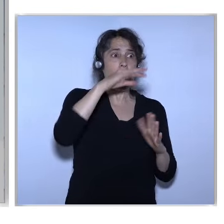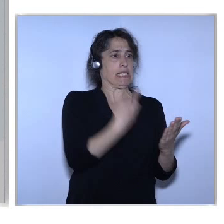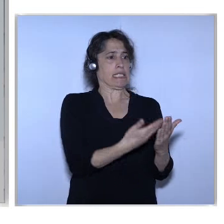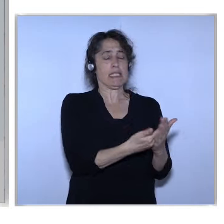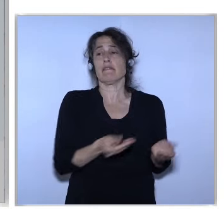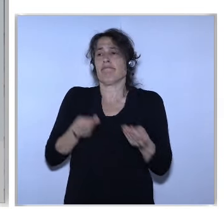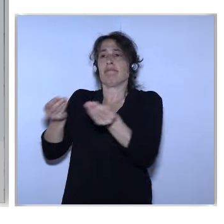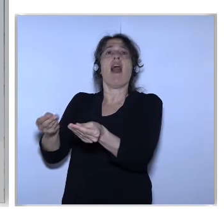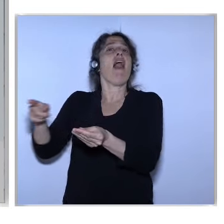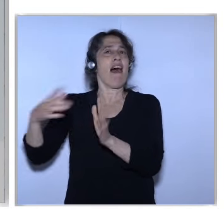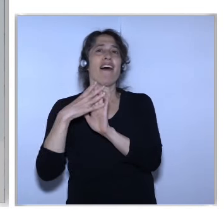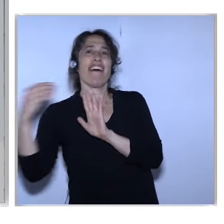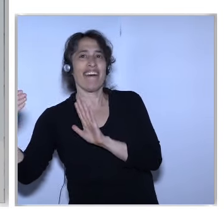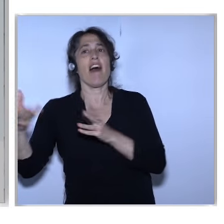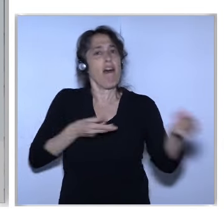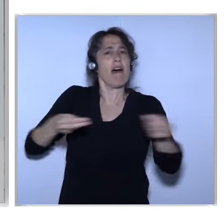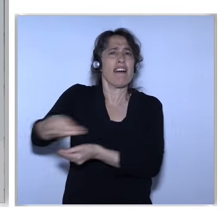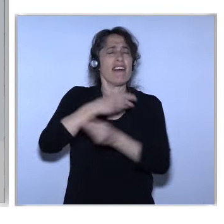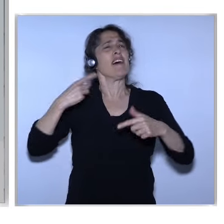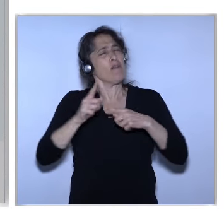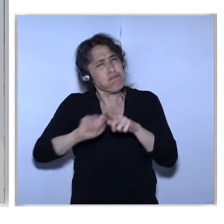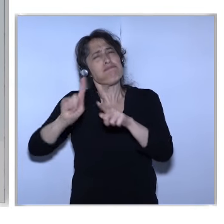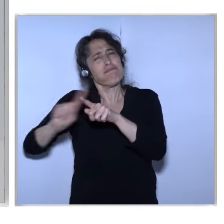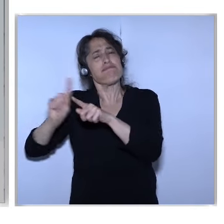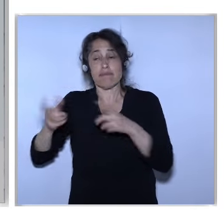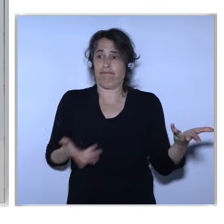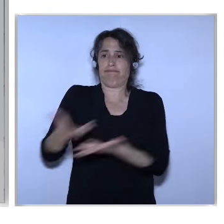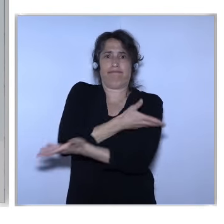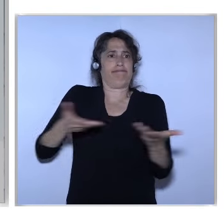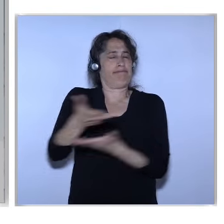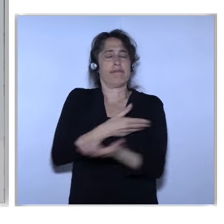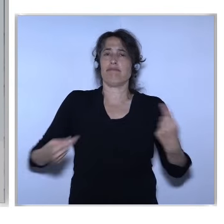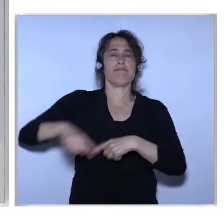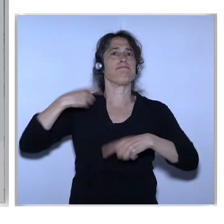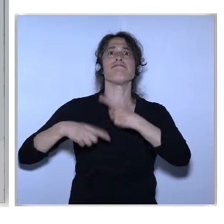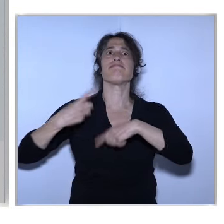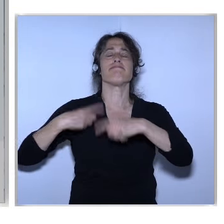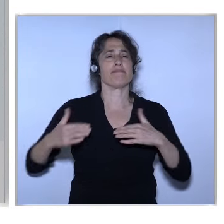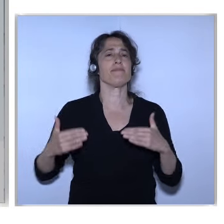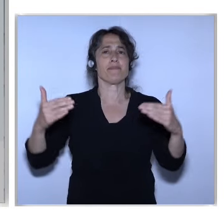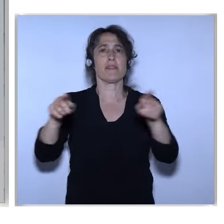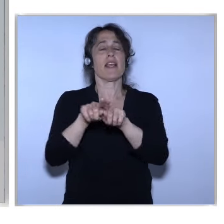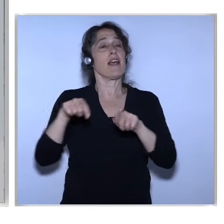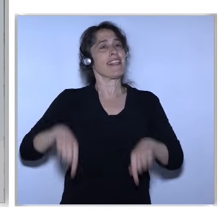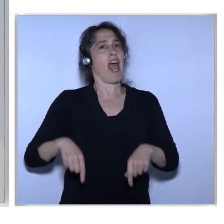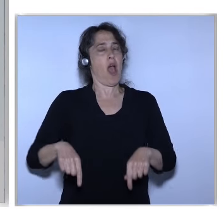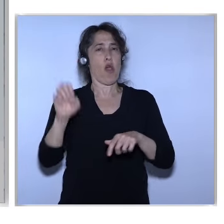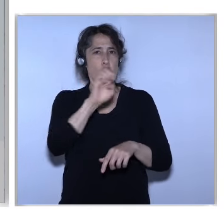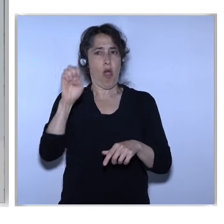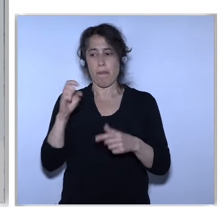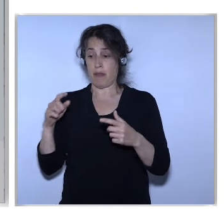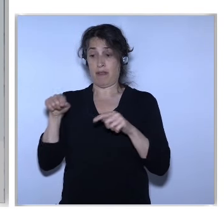And within Each of those We have now Groups of Volunteers From around Europe To move That in